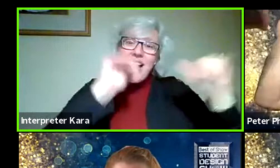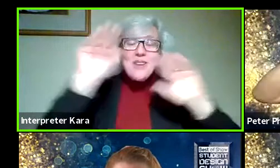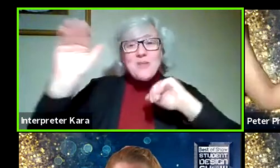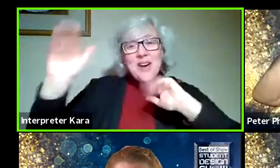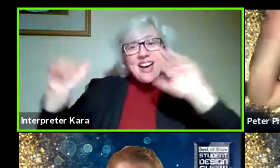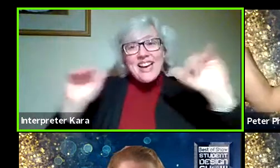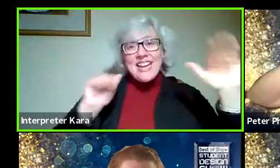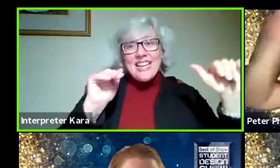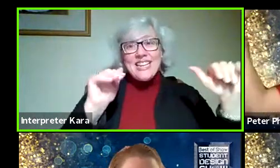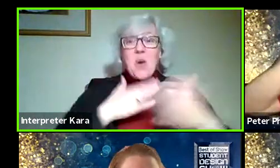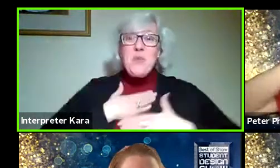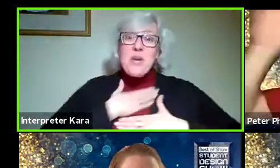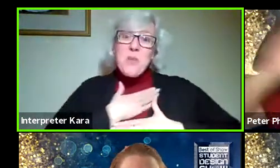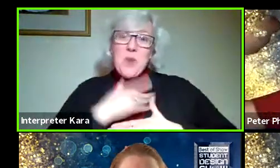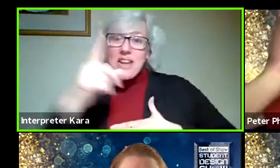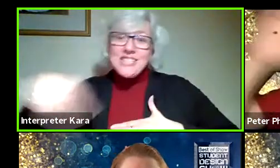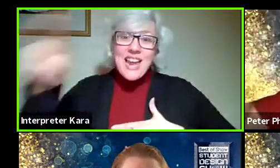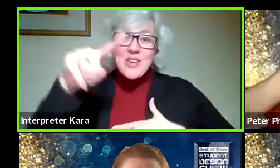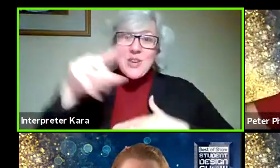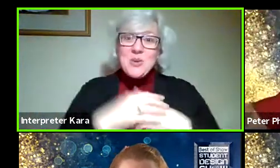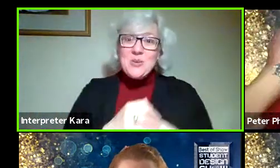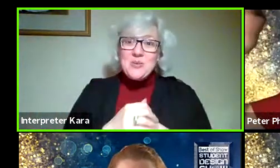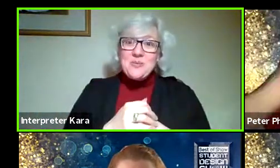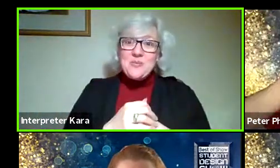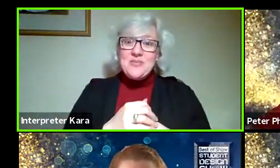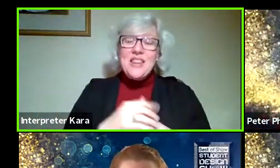We appreciate you. We love you. Bye.